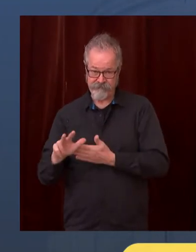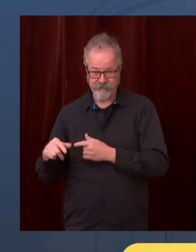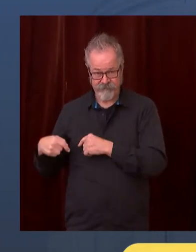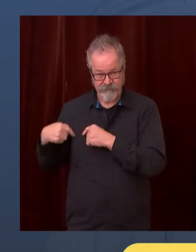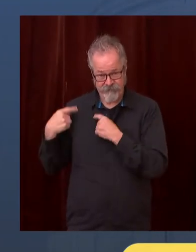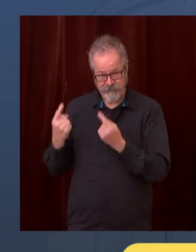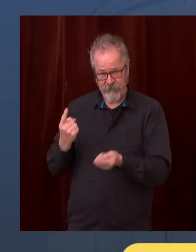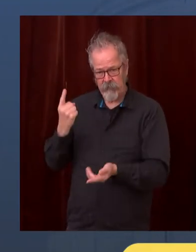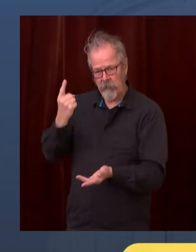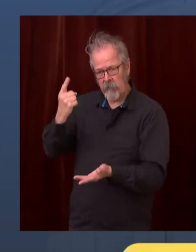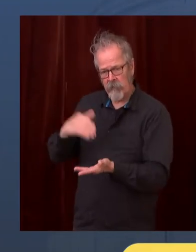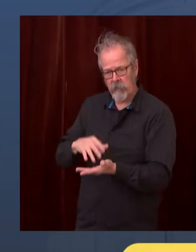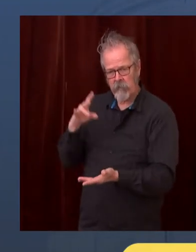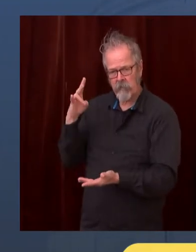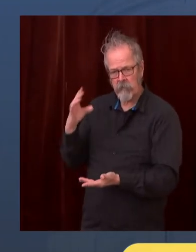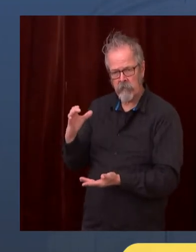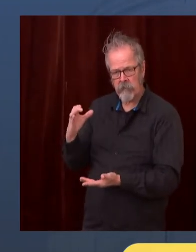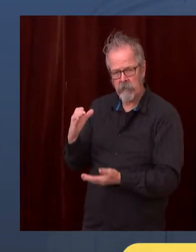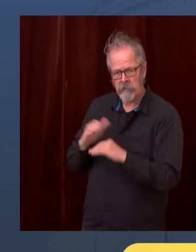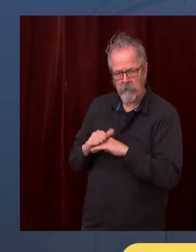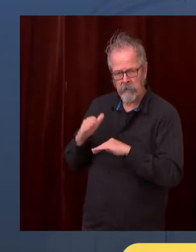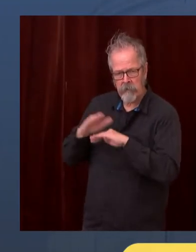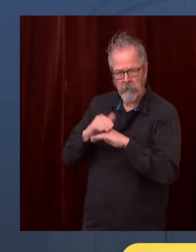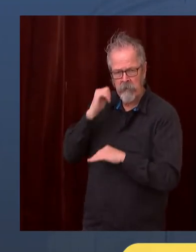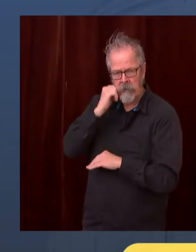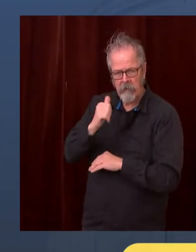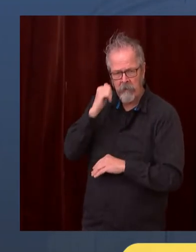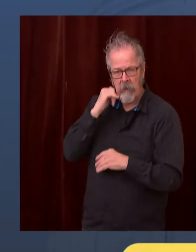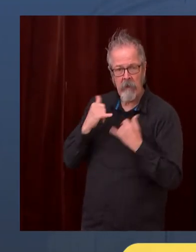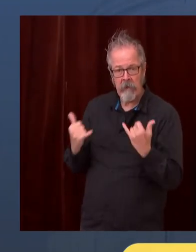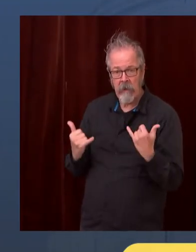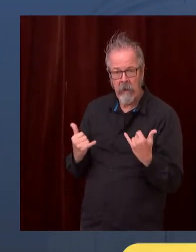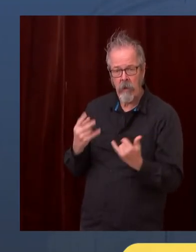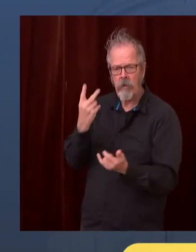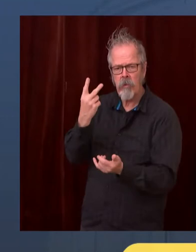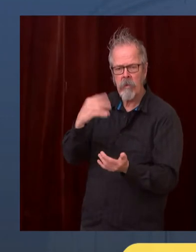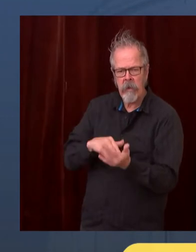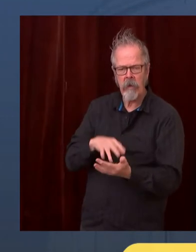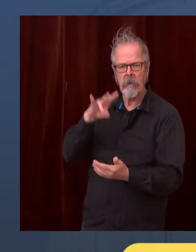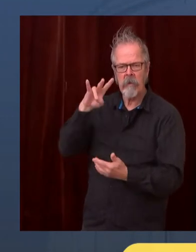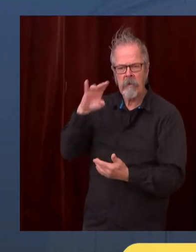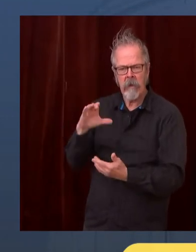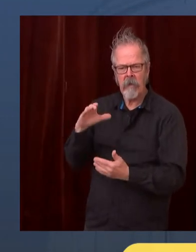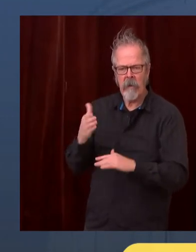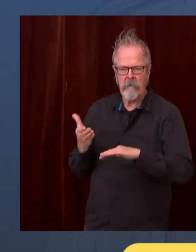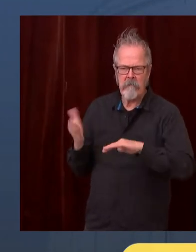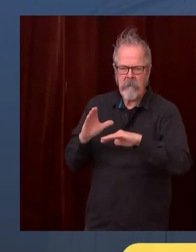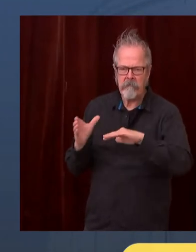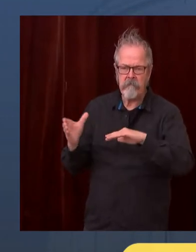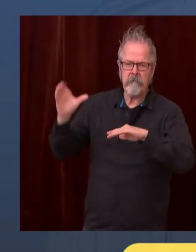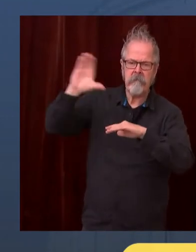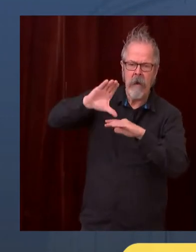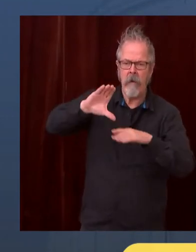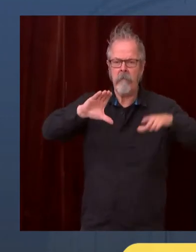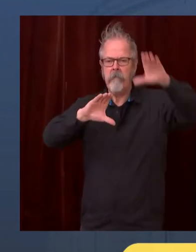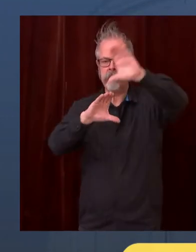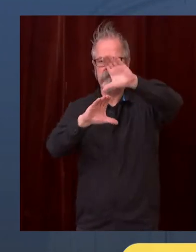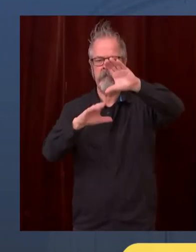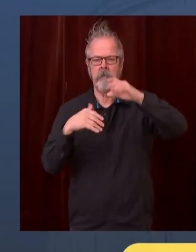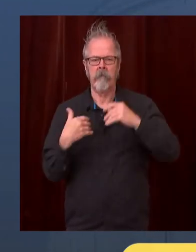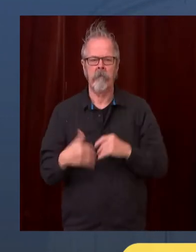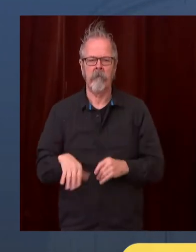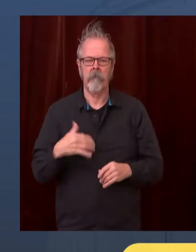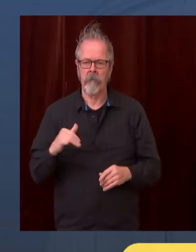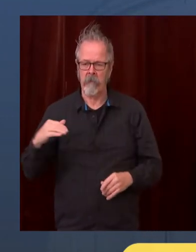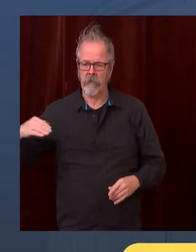to the 2,000 plus range in the last week. This is an explosion that is taking place